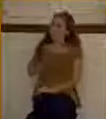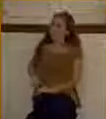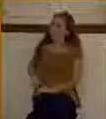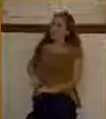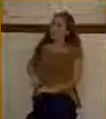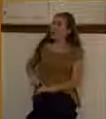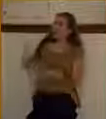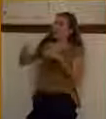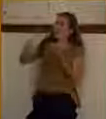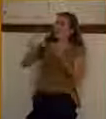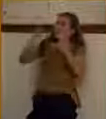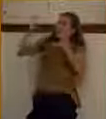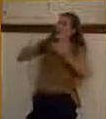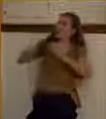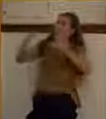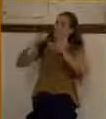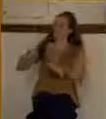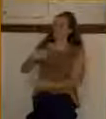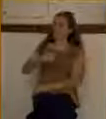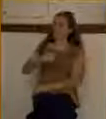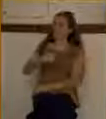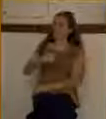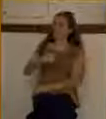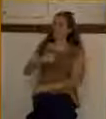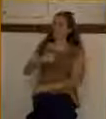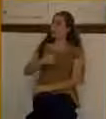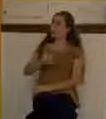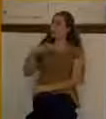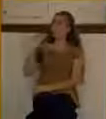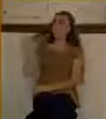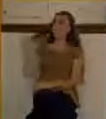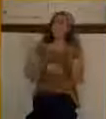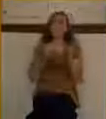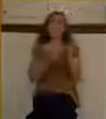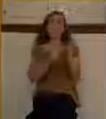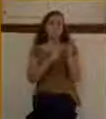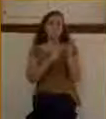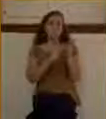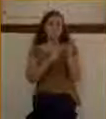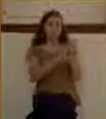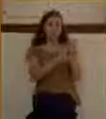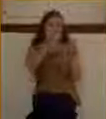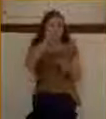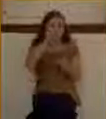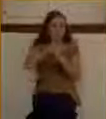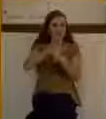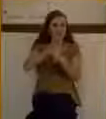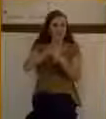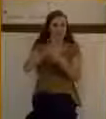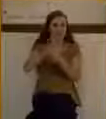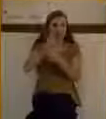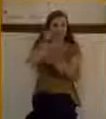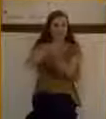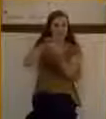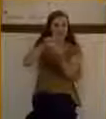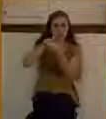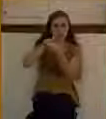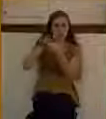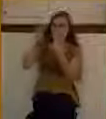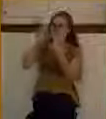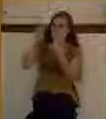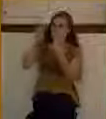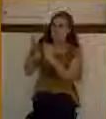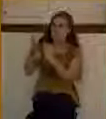But then there's another thing about this faith. This faith is specific in its focus. Notice what happens. I love this. Look at verse 49. And Jesus